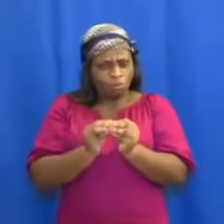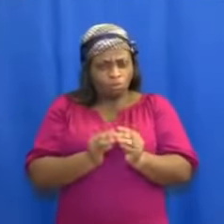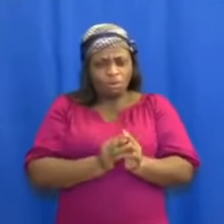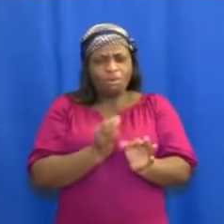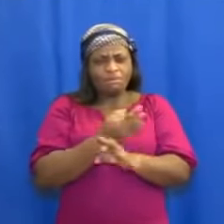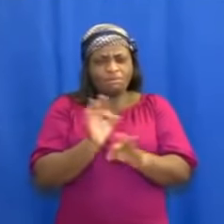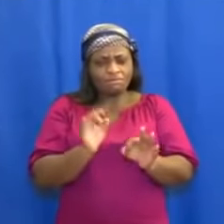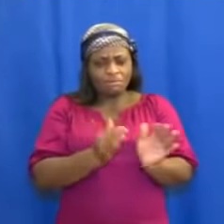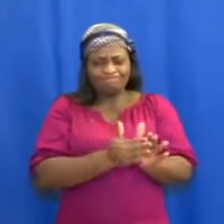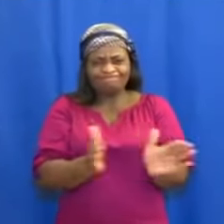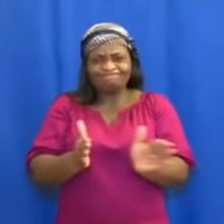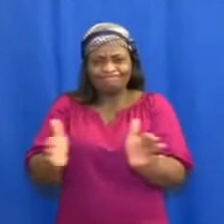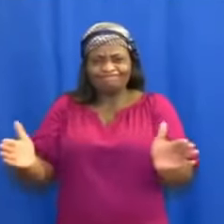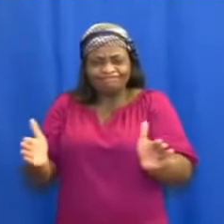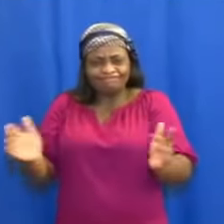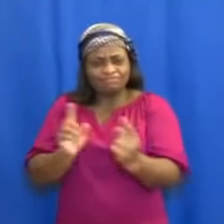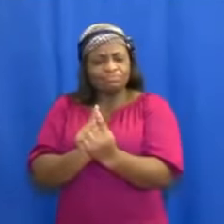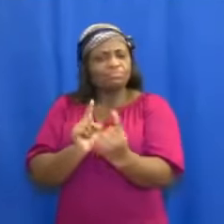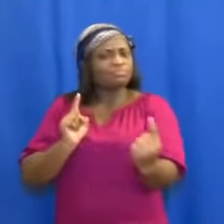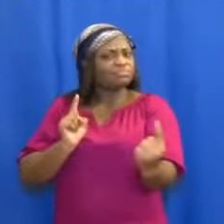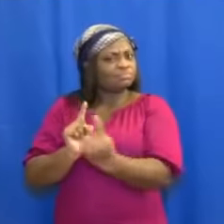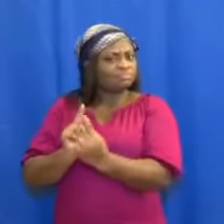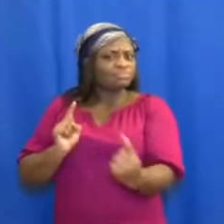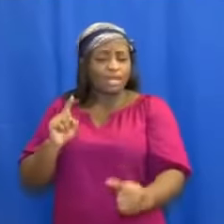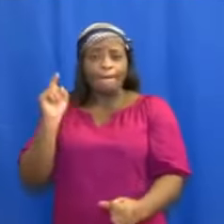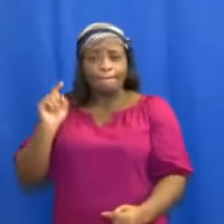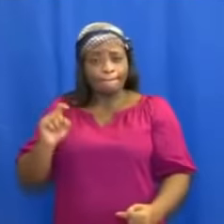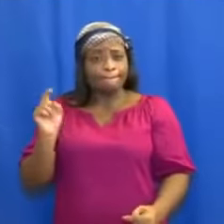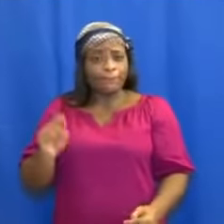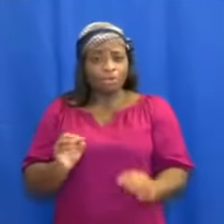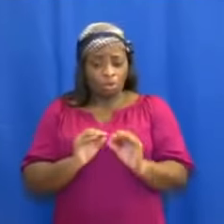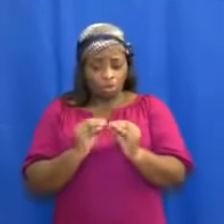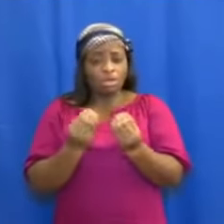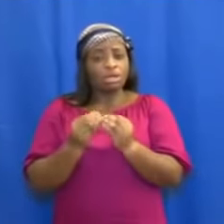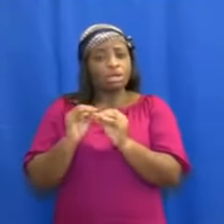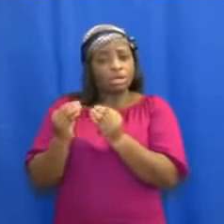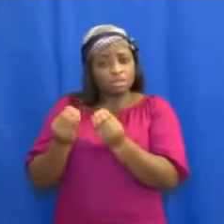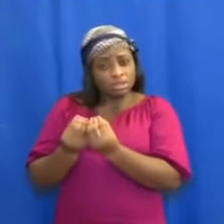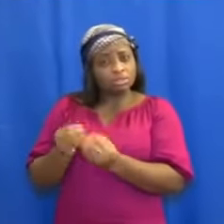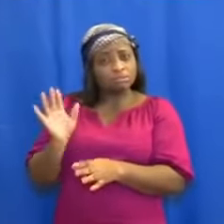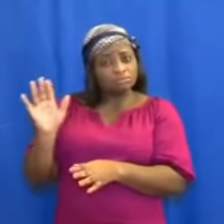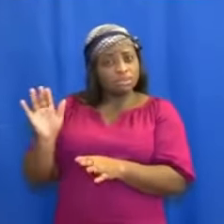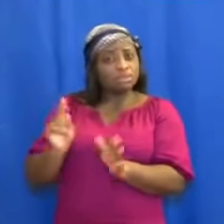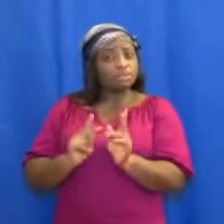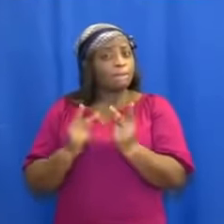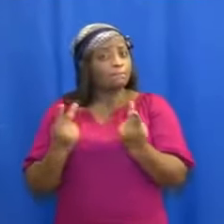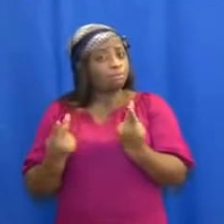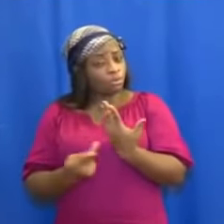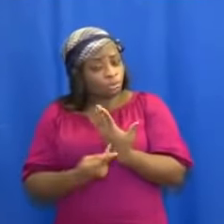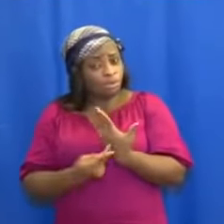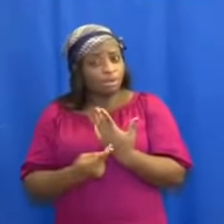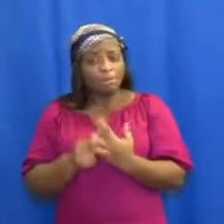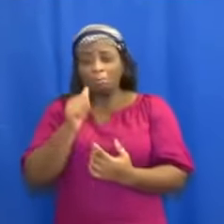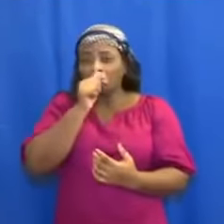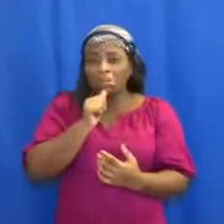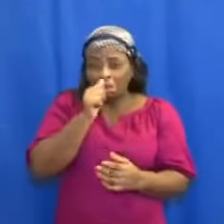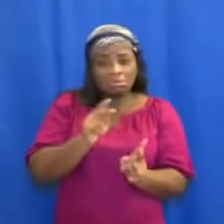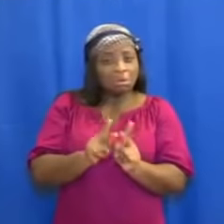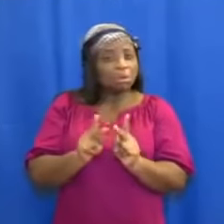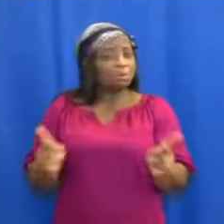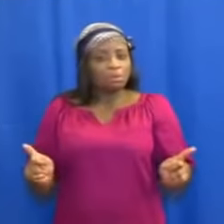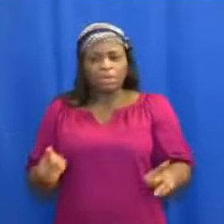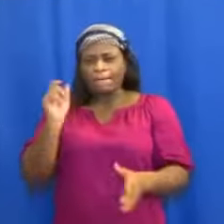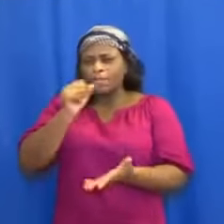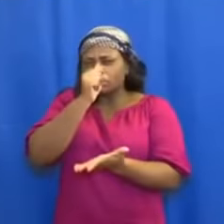social distancing. Organizers of such events, public or private, should ensure the presence of